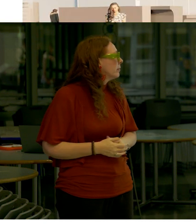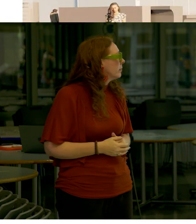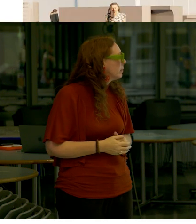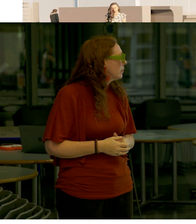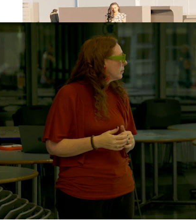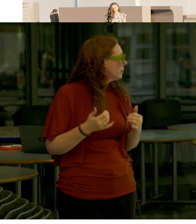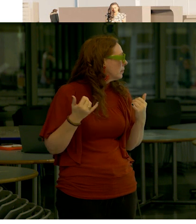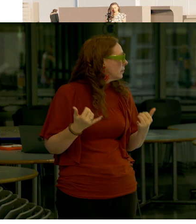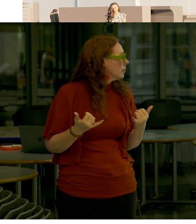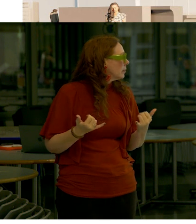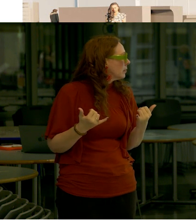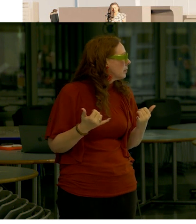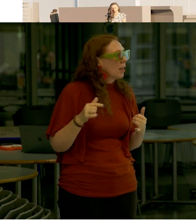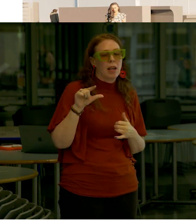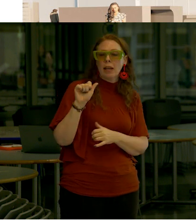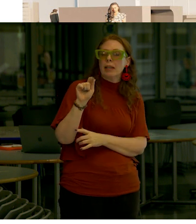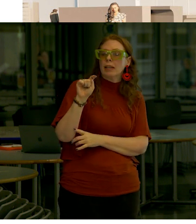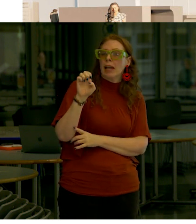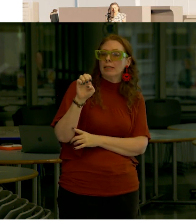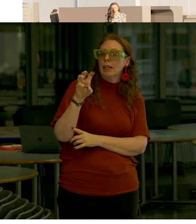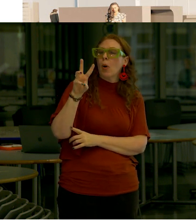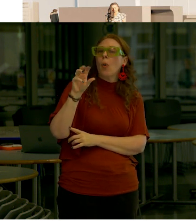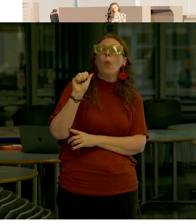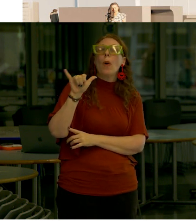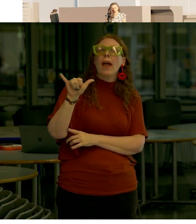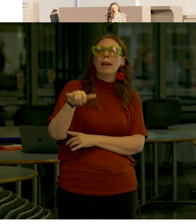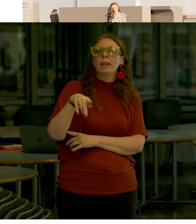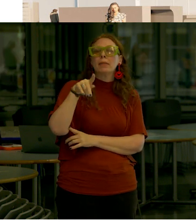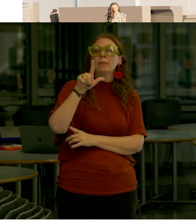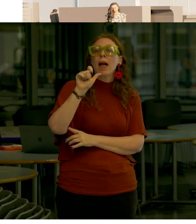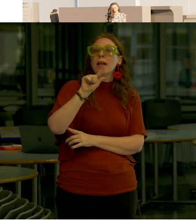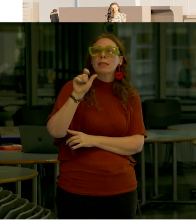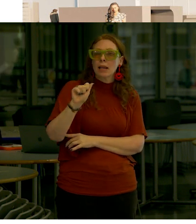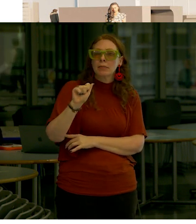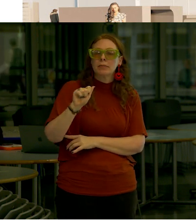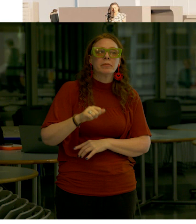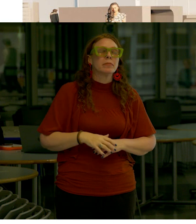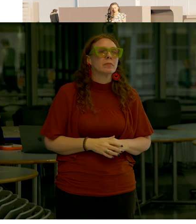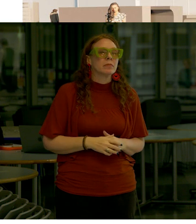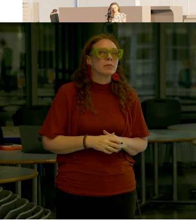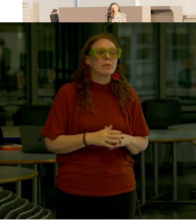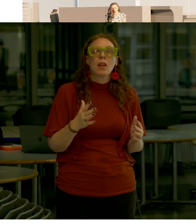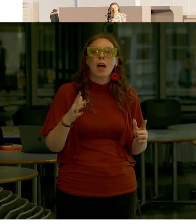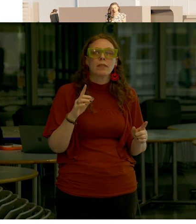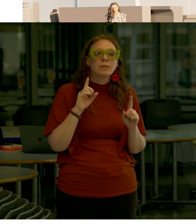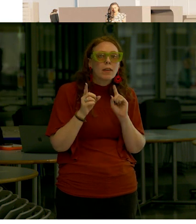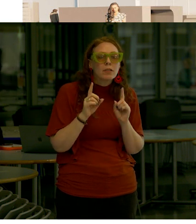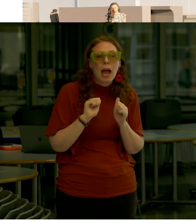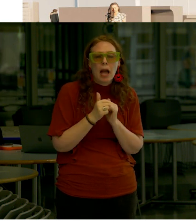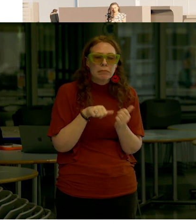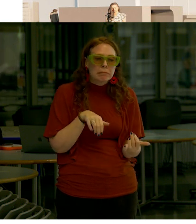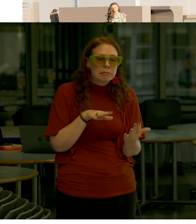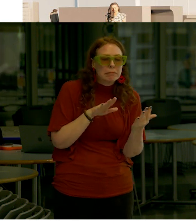here's gateway plaza and we're in a lot of conversation about how to approach